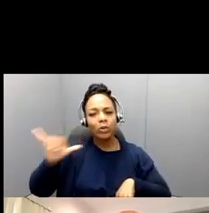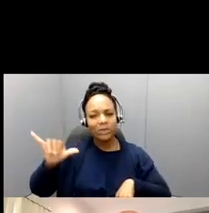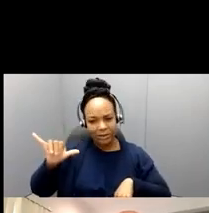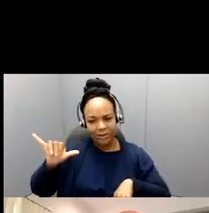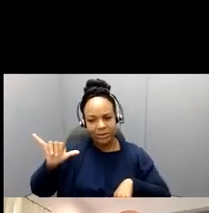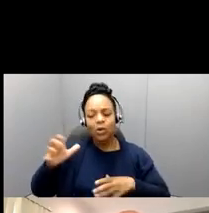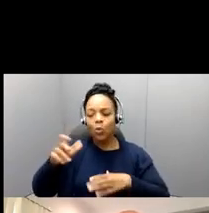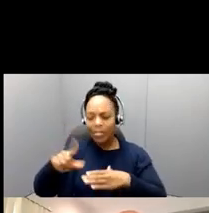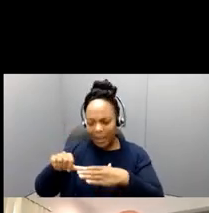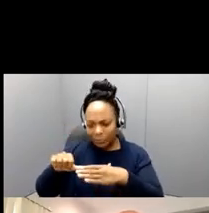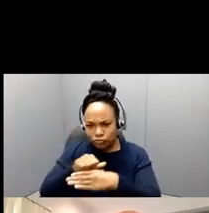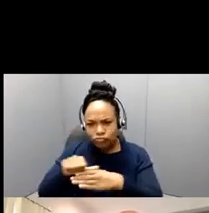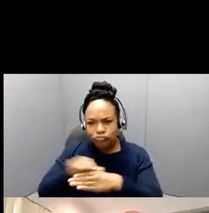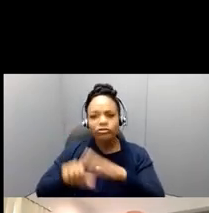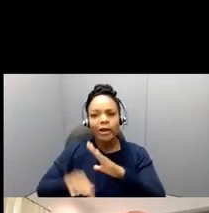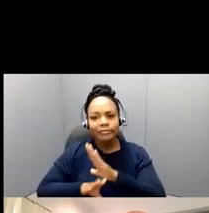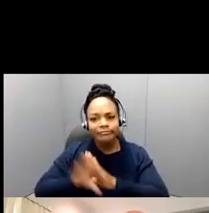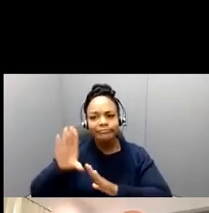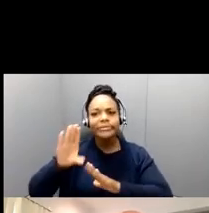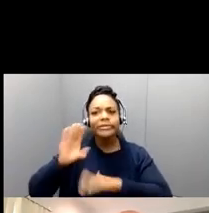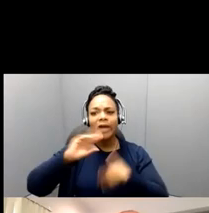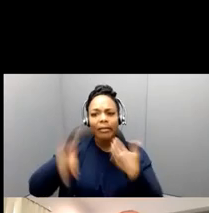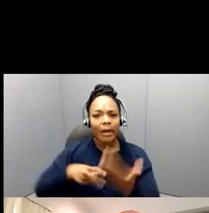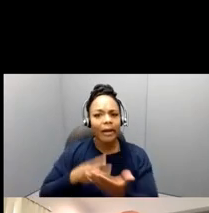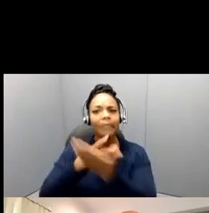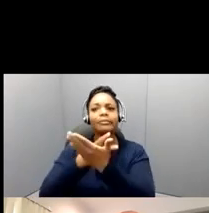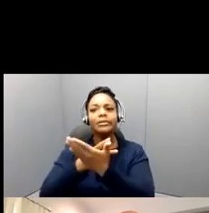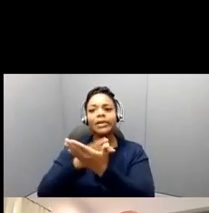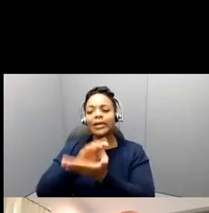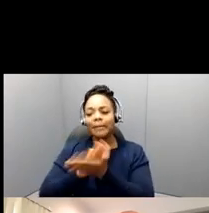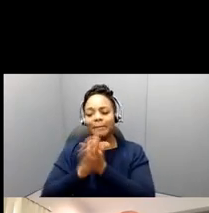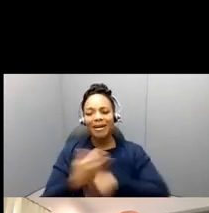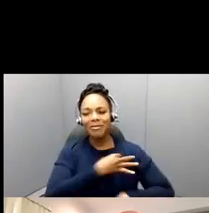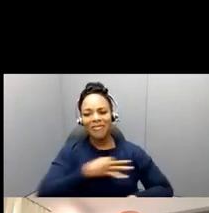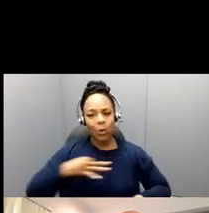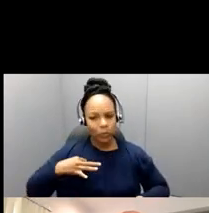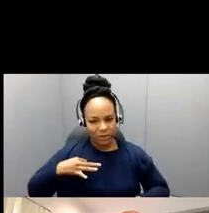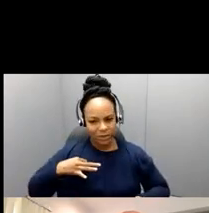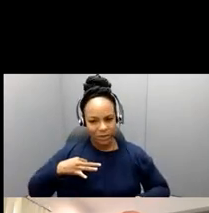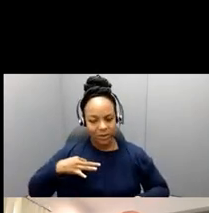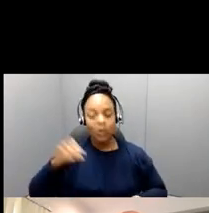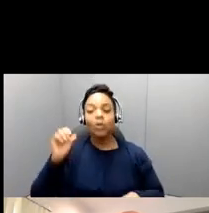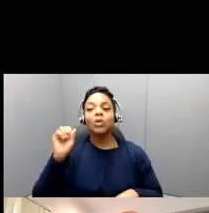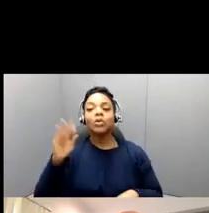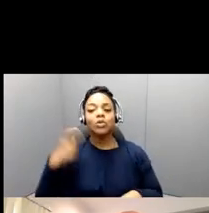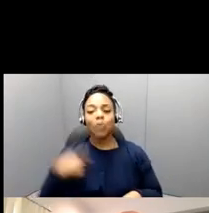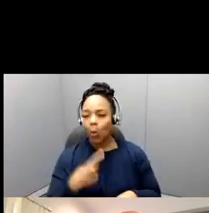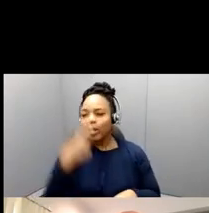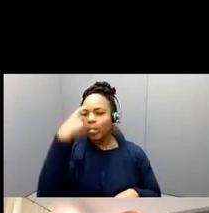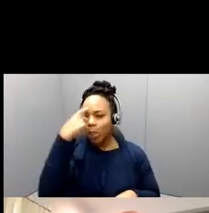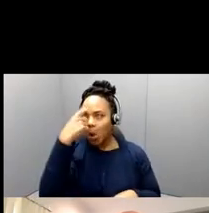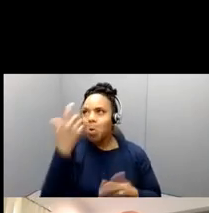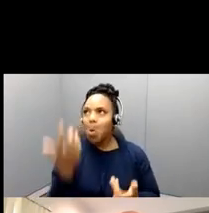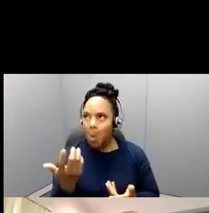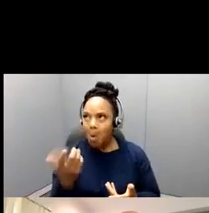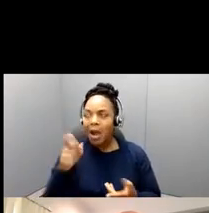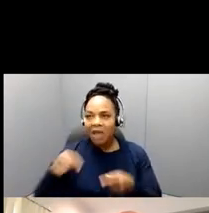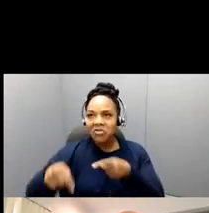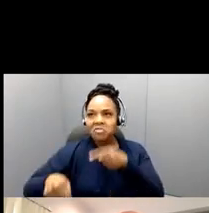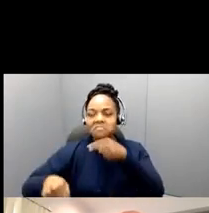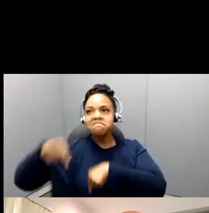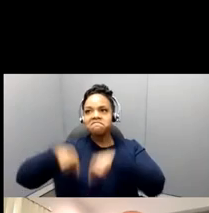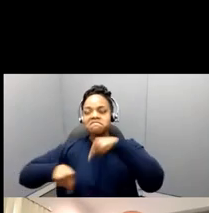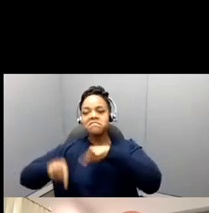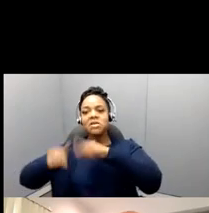way of doing this is thinking about the pipeline from graduate school into these faculty positions, not only